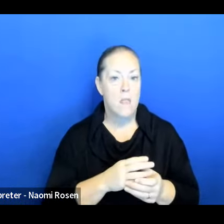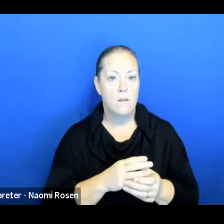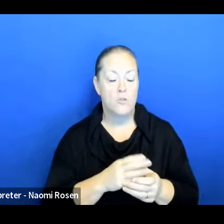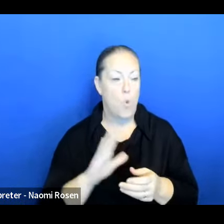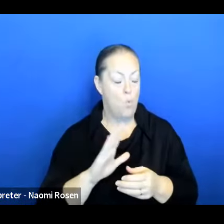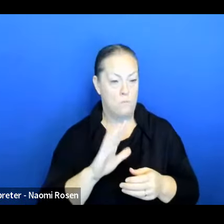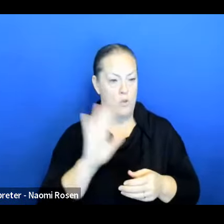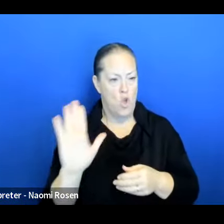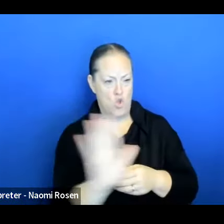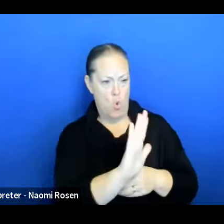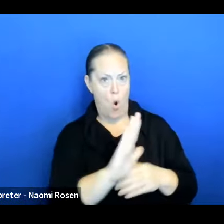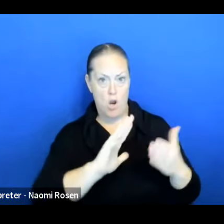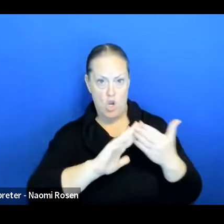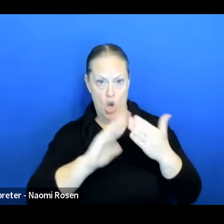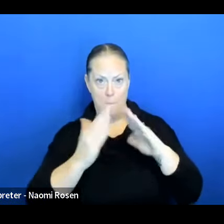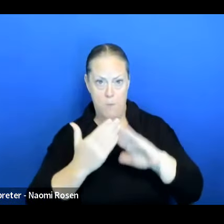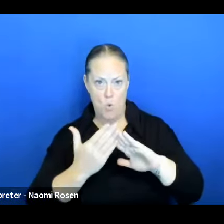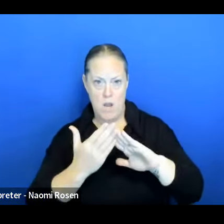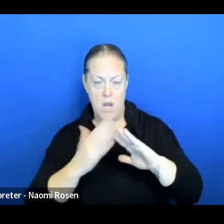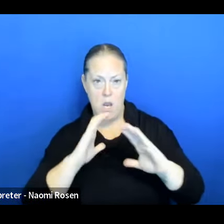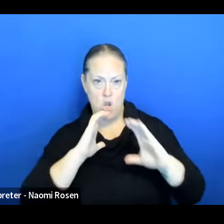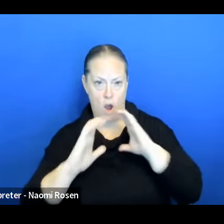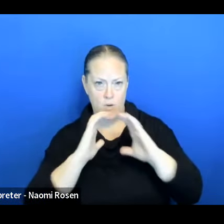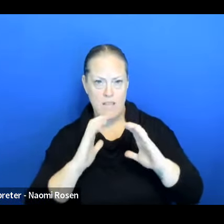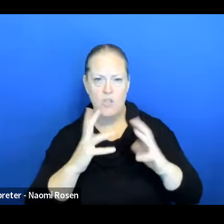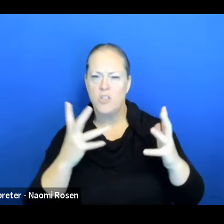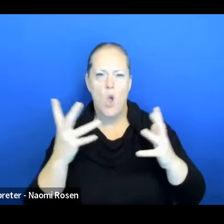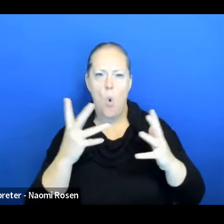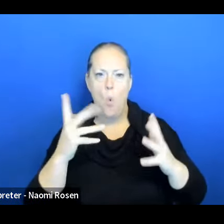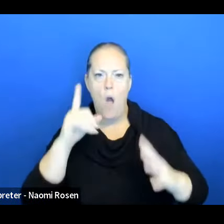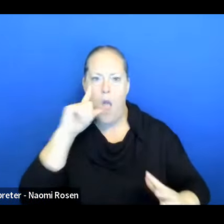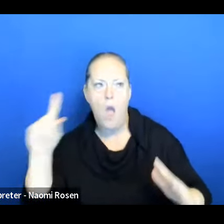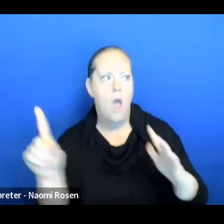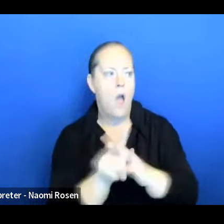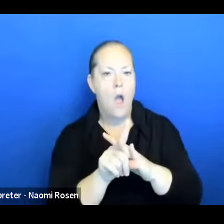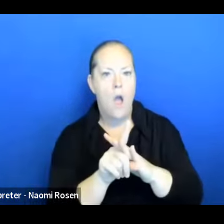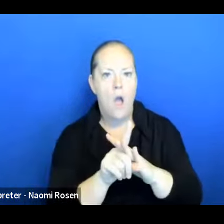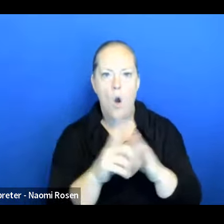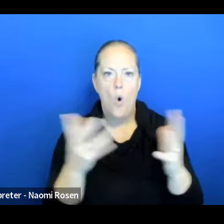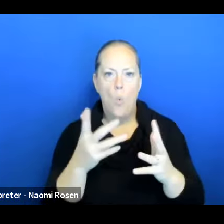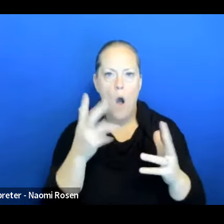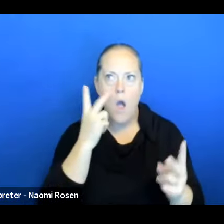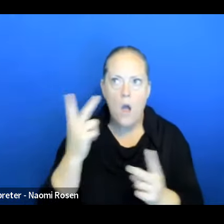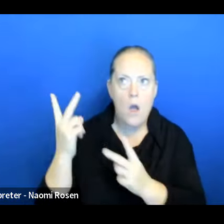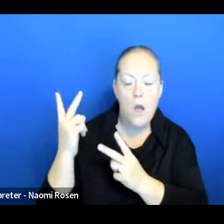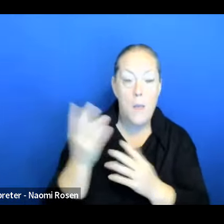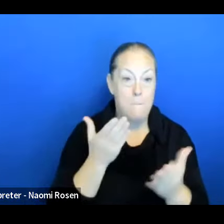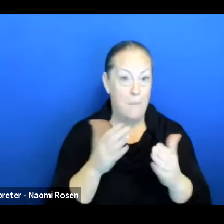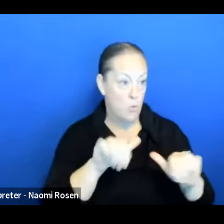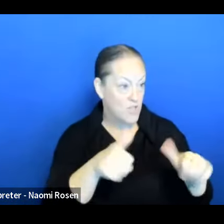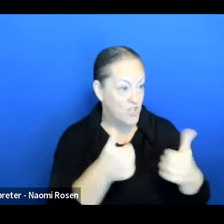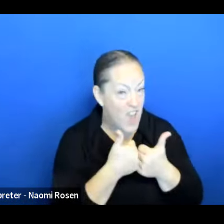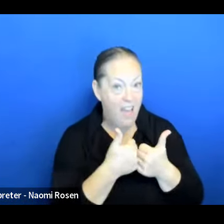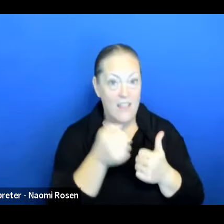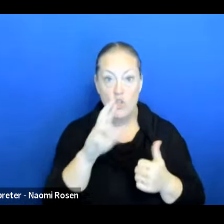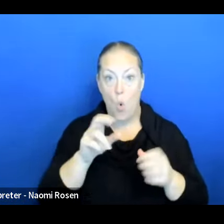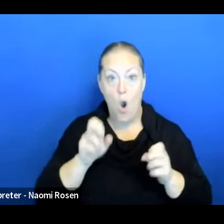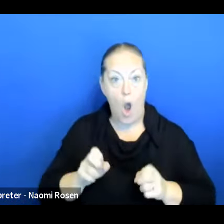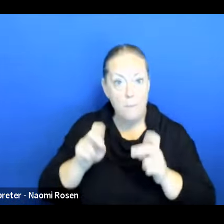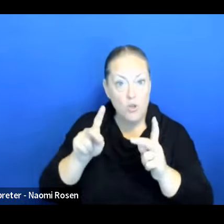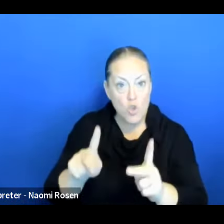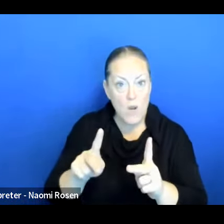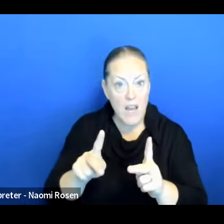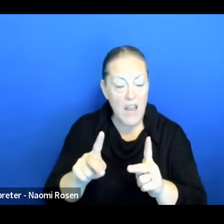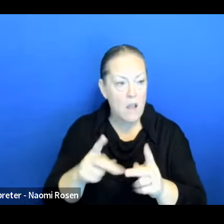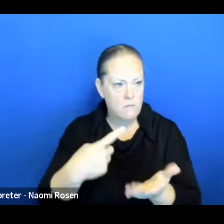community conversations that you attended? Perhaps you remember a particular challenge that surfaced or an ideal opportunity that was discussed.